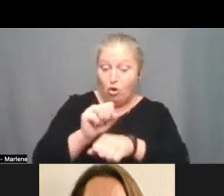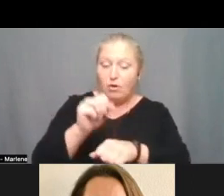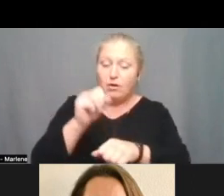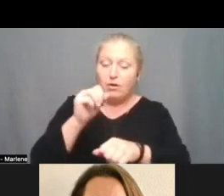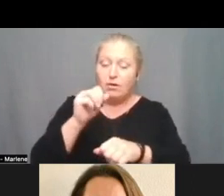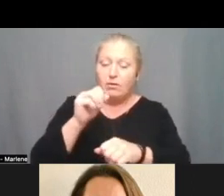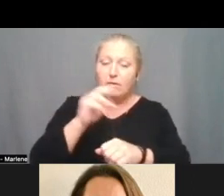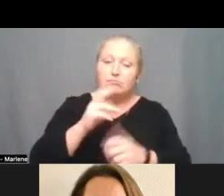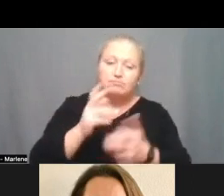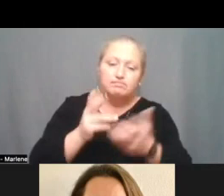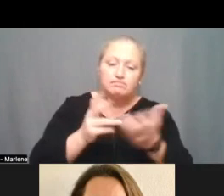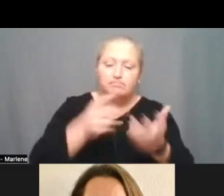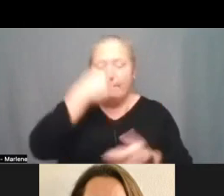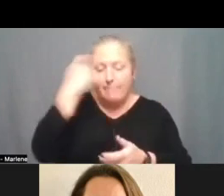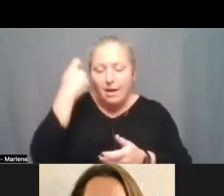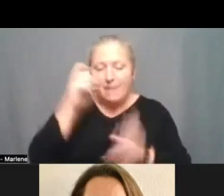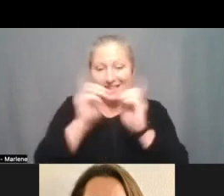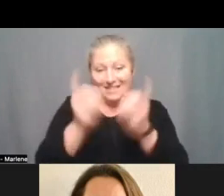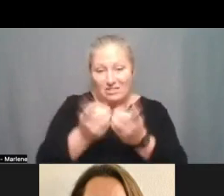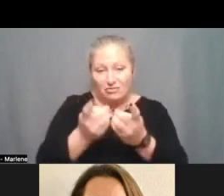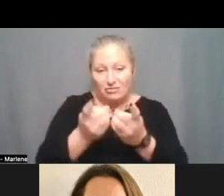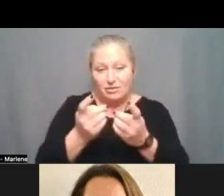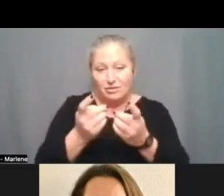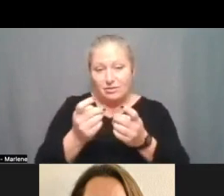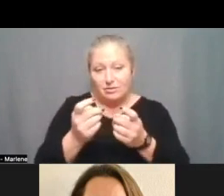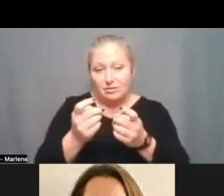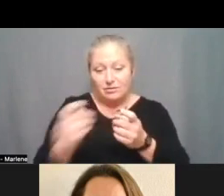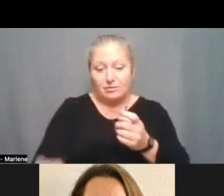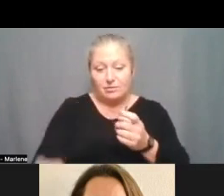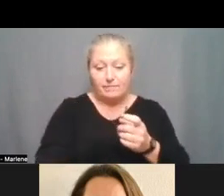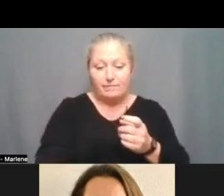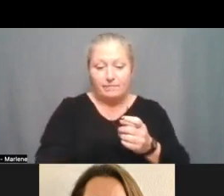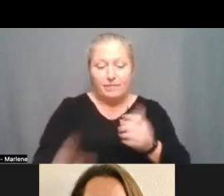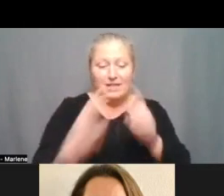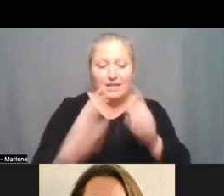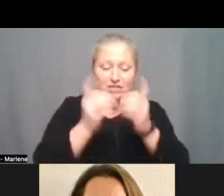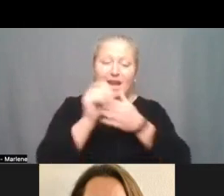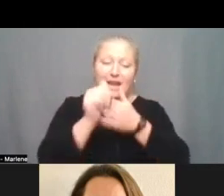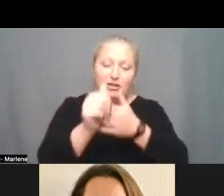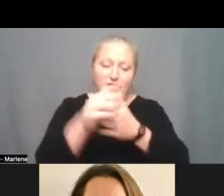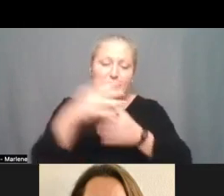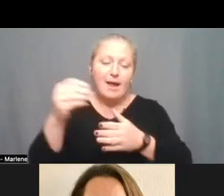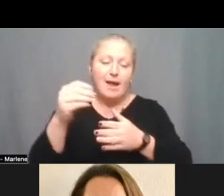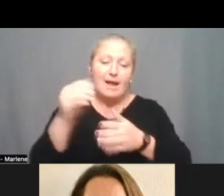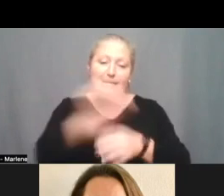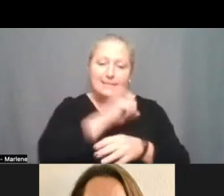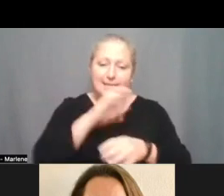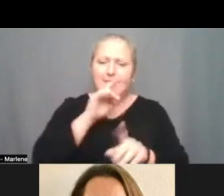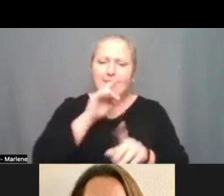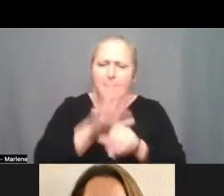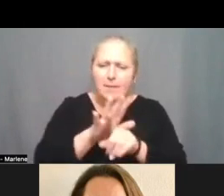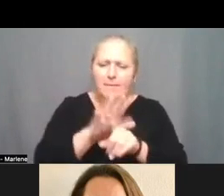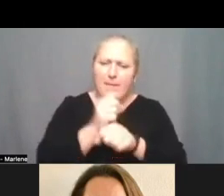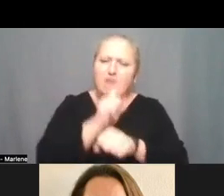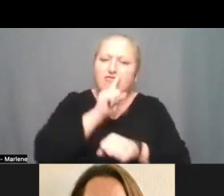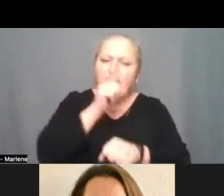because of the districts and you know district leadership and staff um commitment to ensuring that it was really